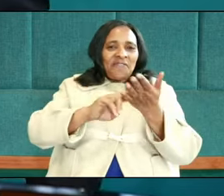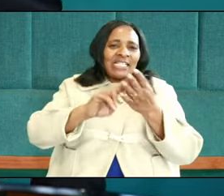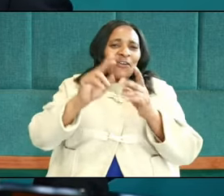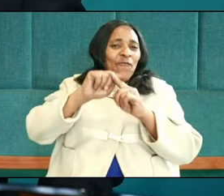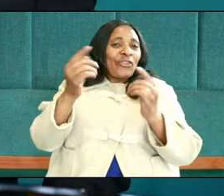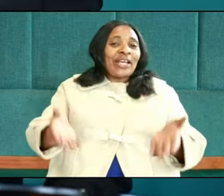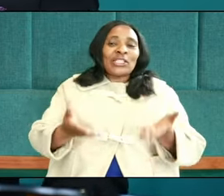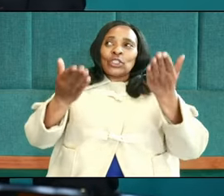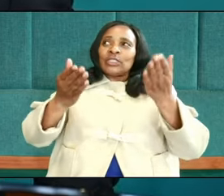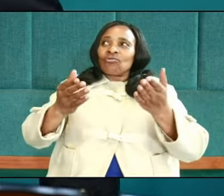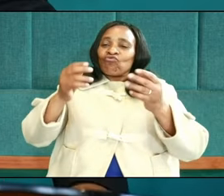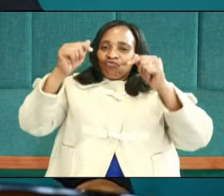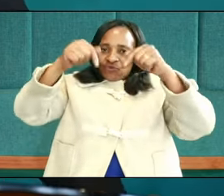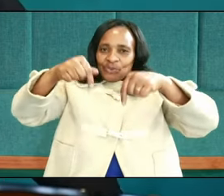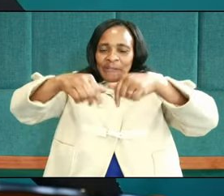exhortation today,